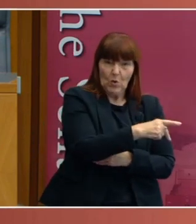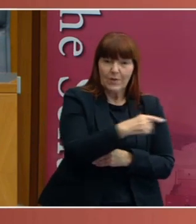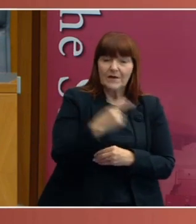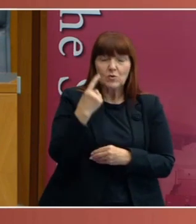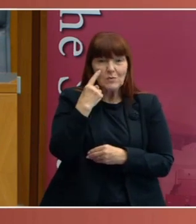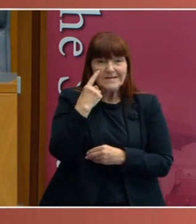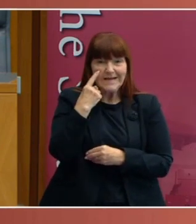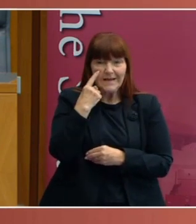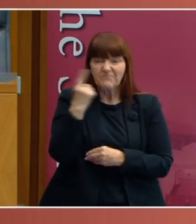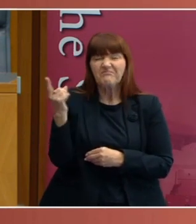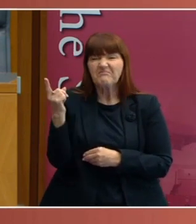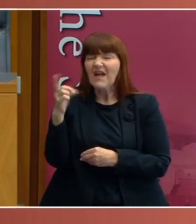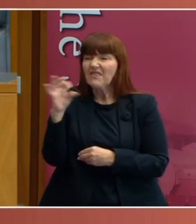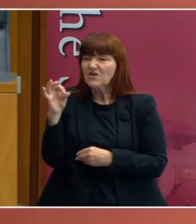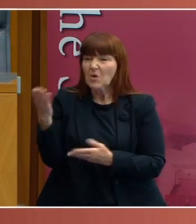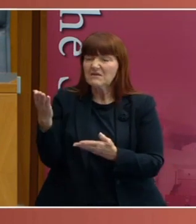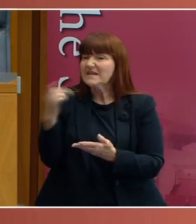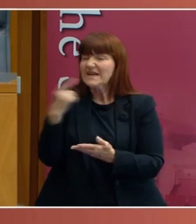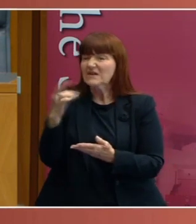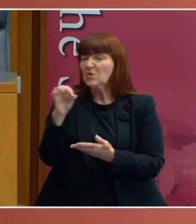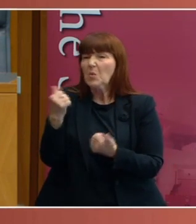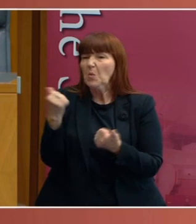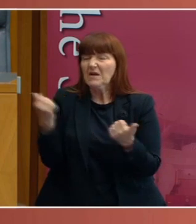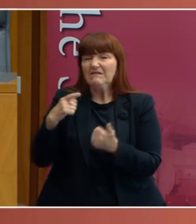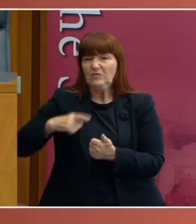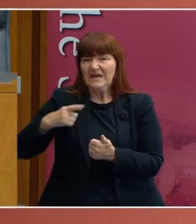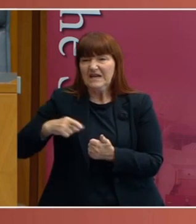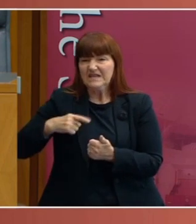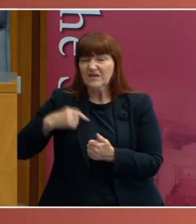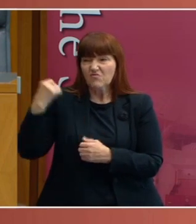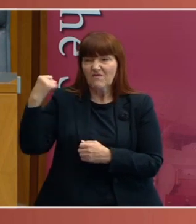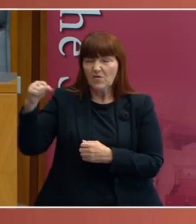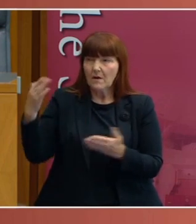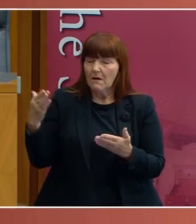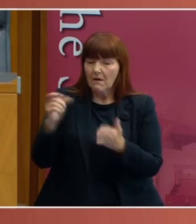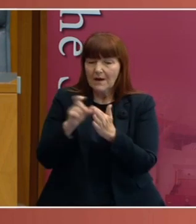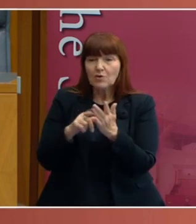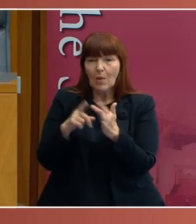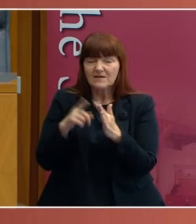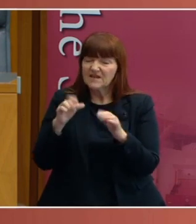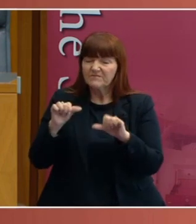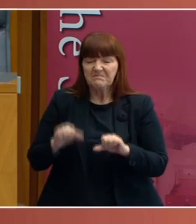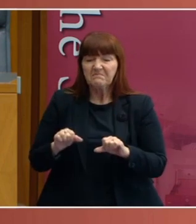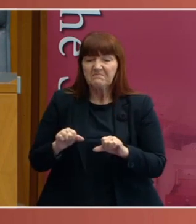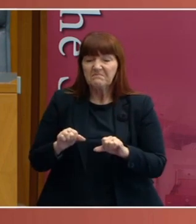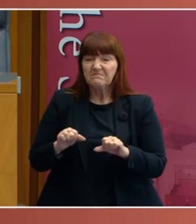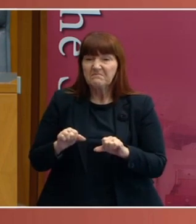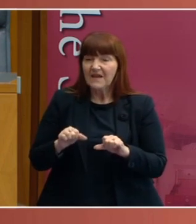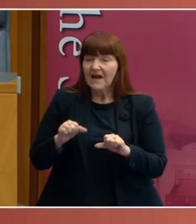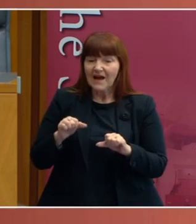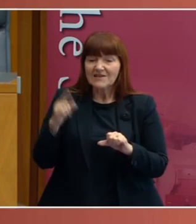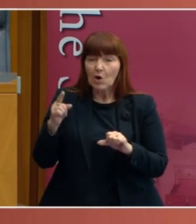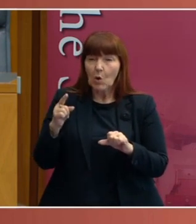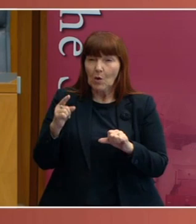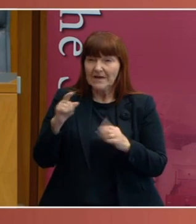and it's not a good enough reason, and she is refused. But Dulcie was persistent, so what did she do? Well, she got tickets from one